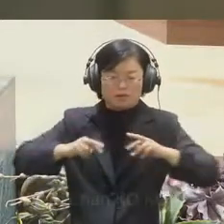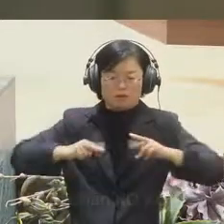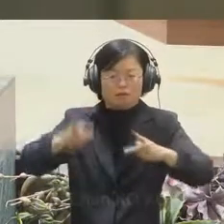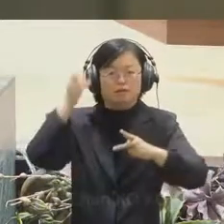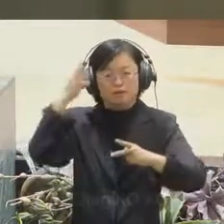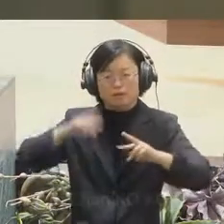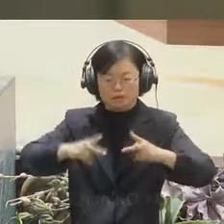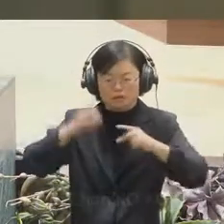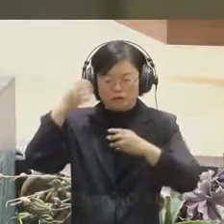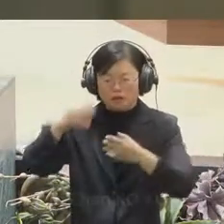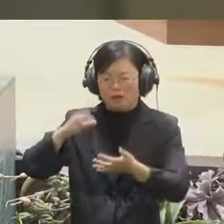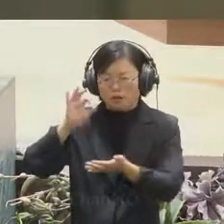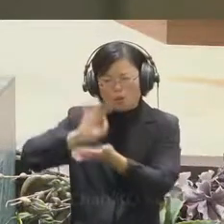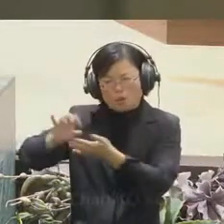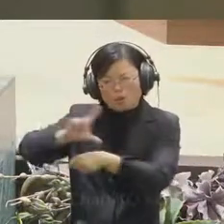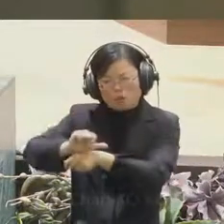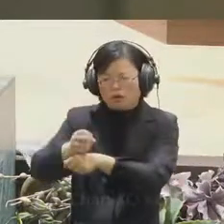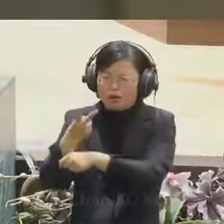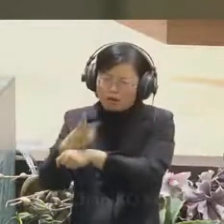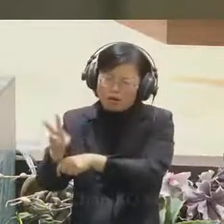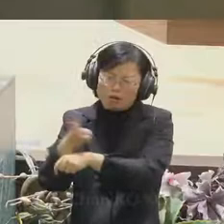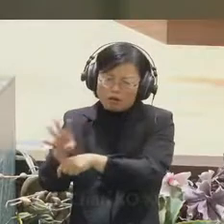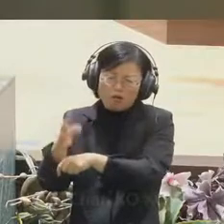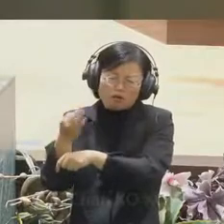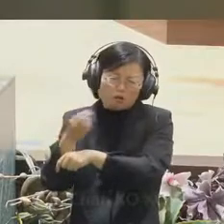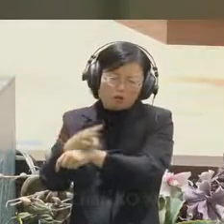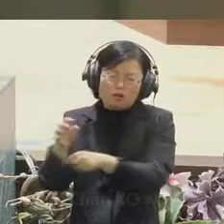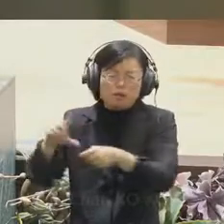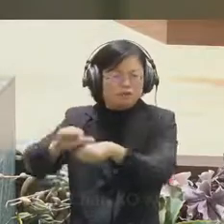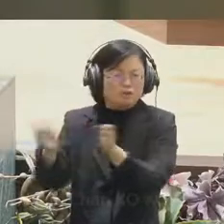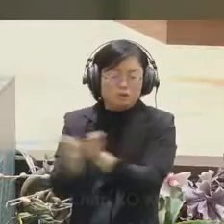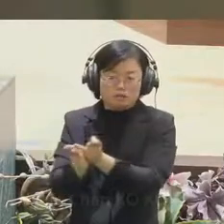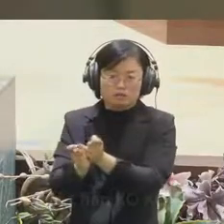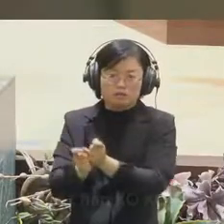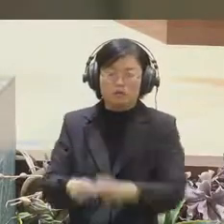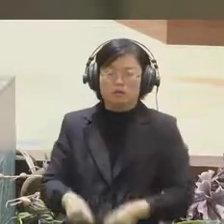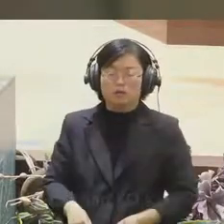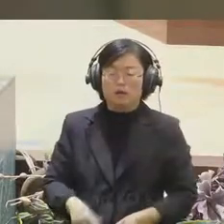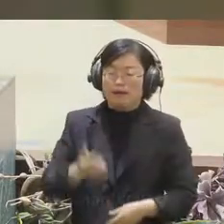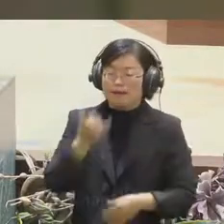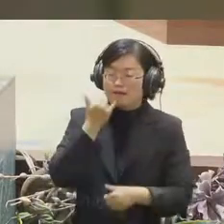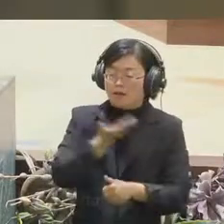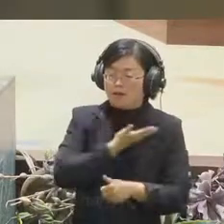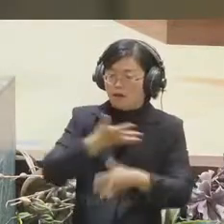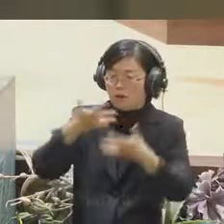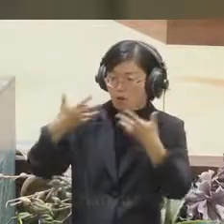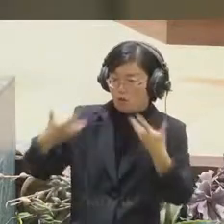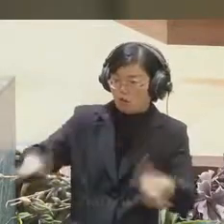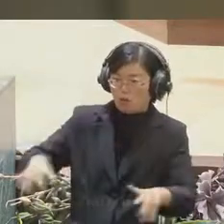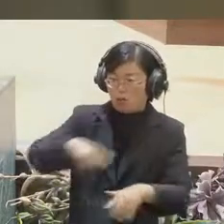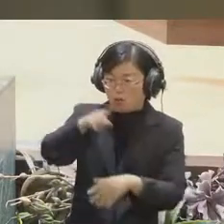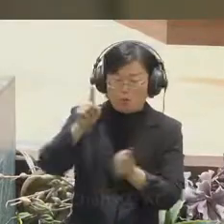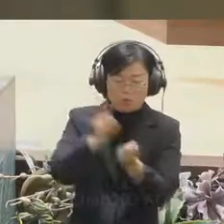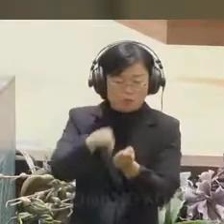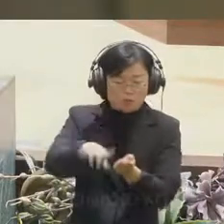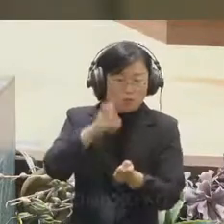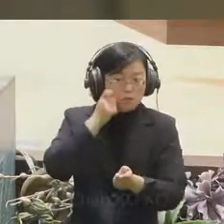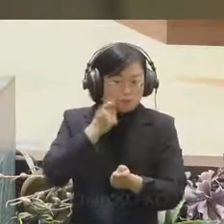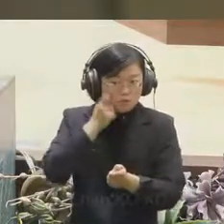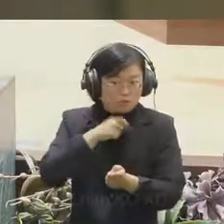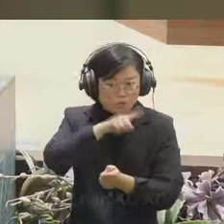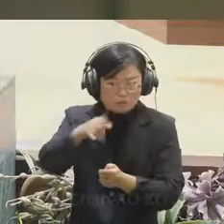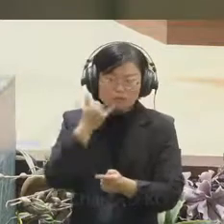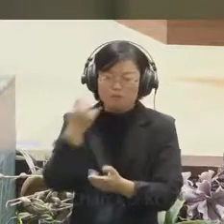the update. More people are willing to join us to help for the data entry works. But we could reduce